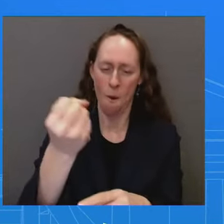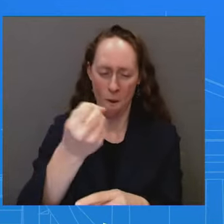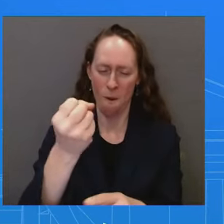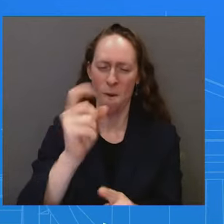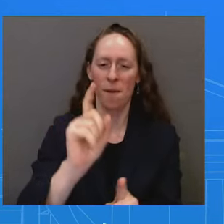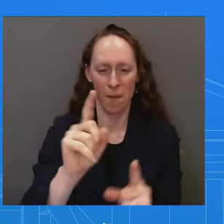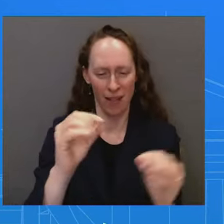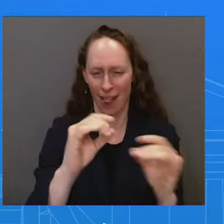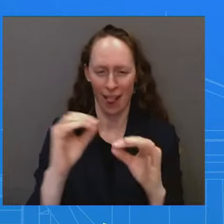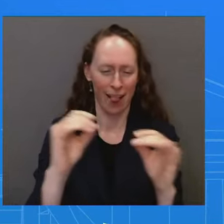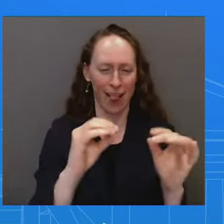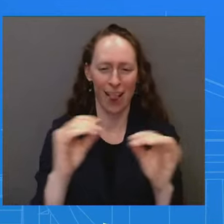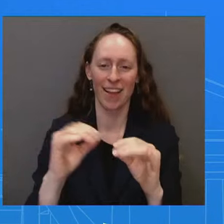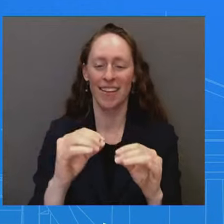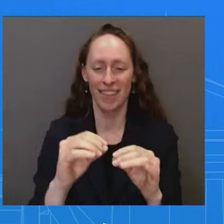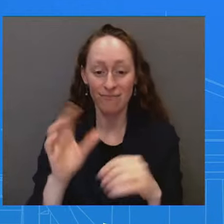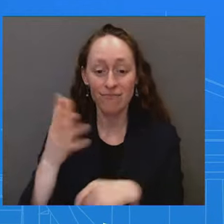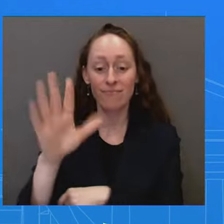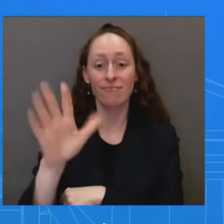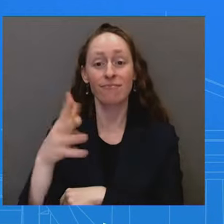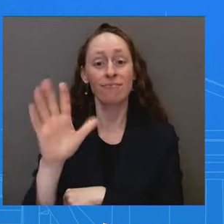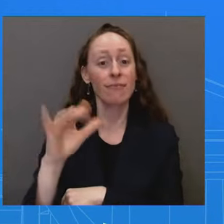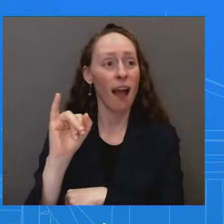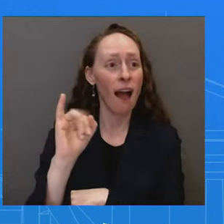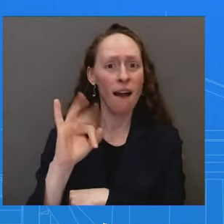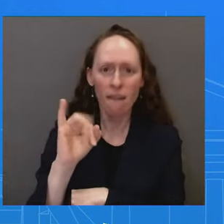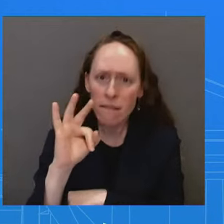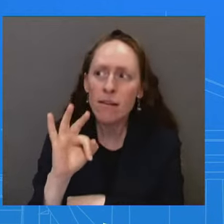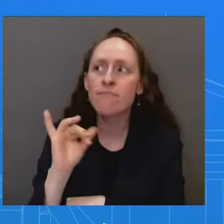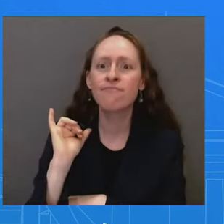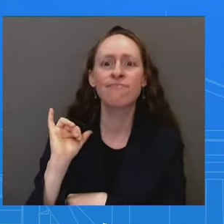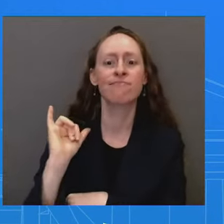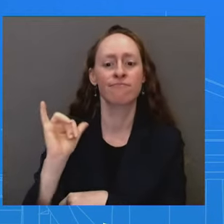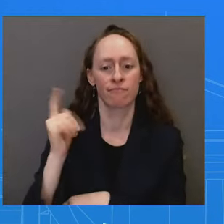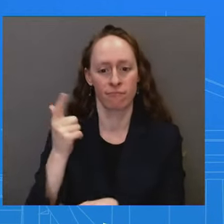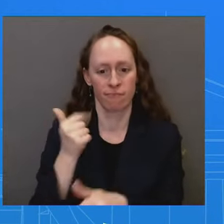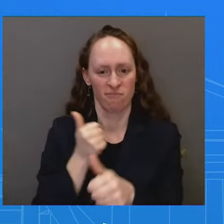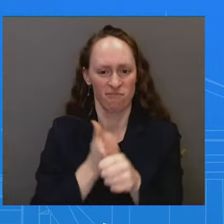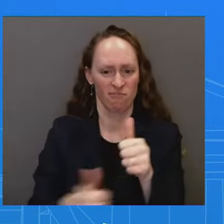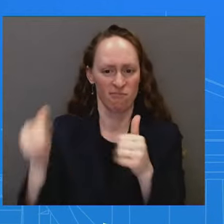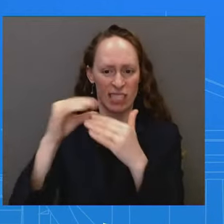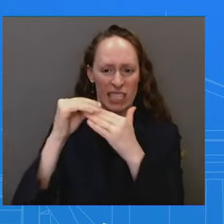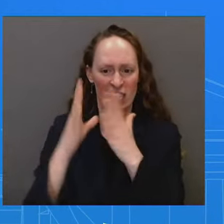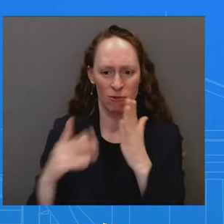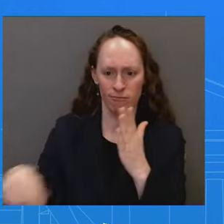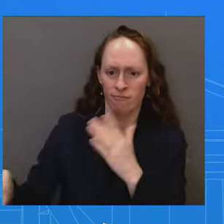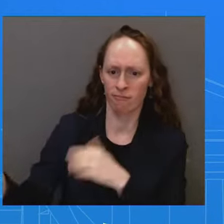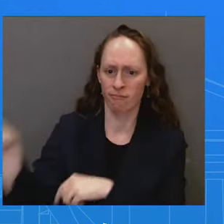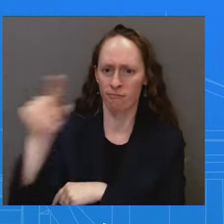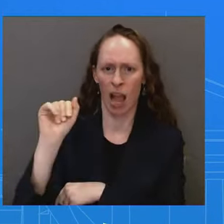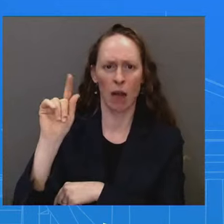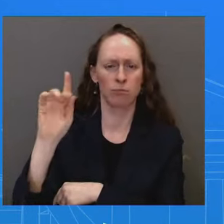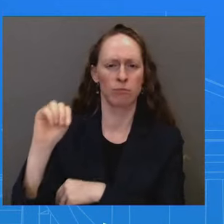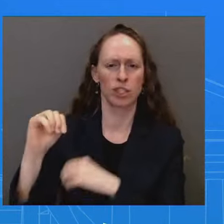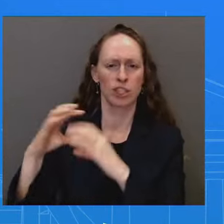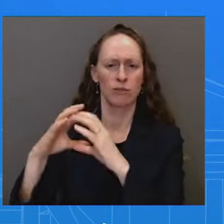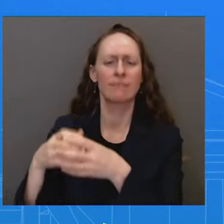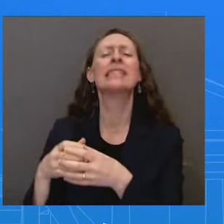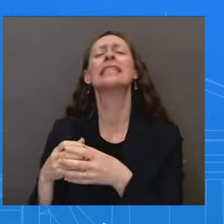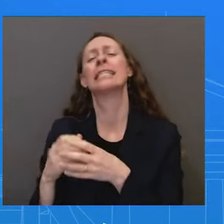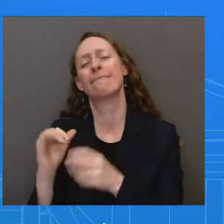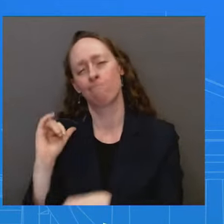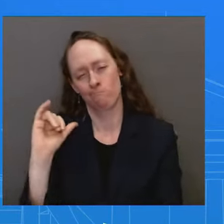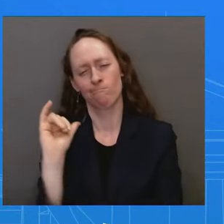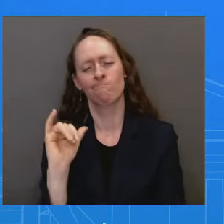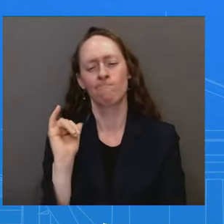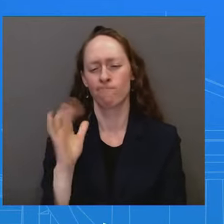made some sort of Machiavellian effort across the board to just to keep this from getting public, then I think